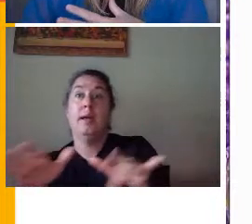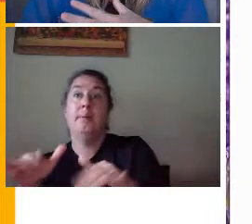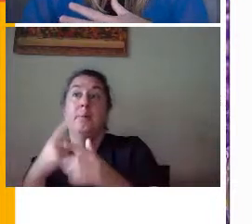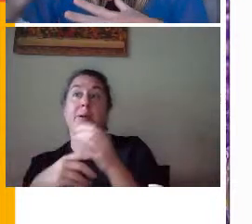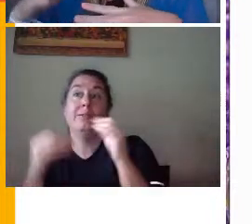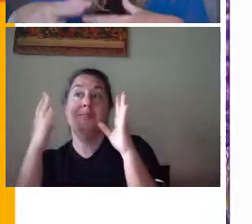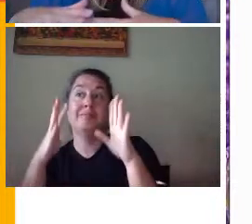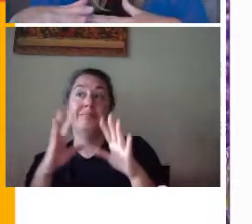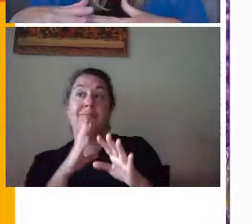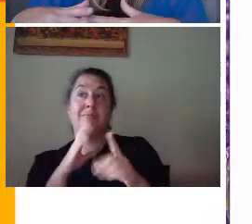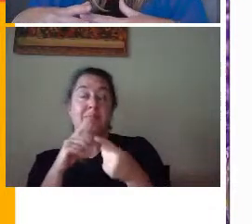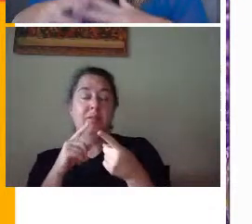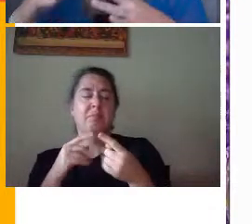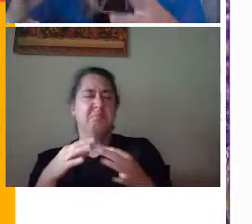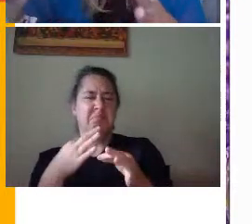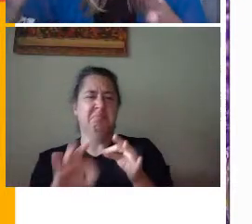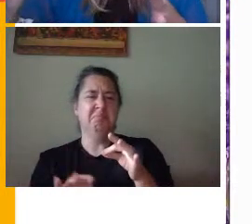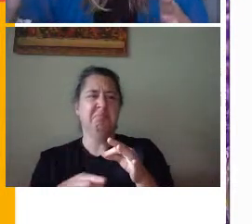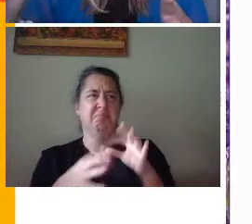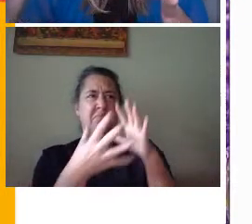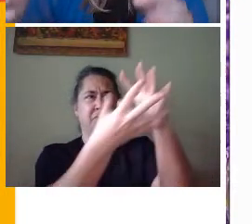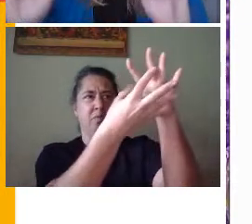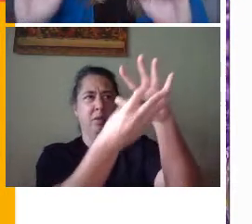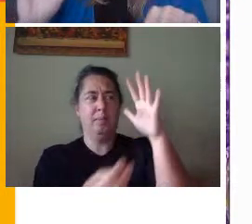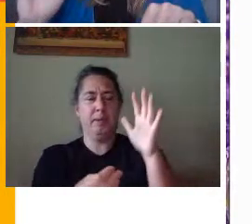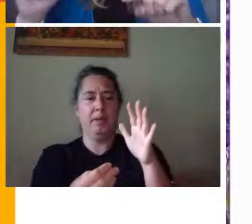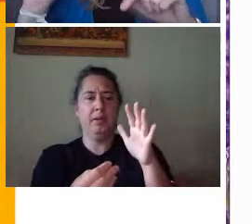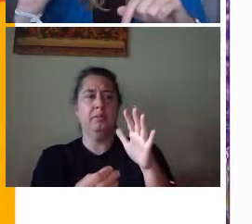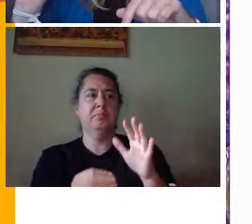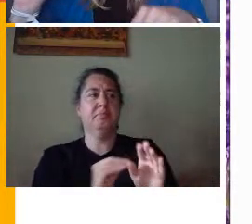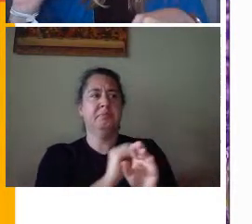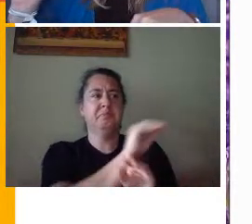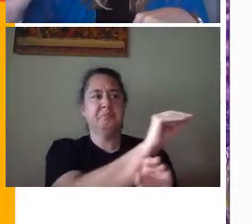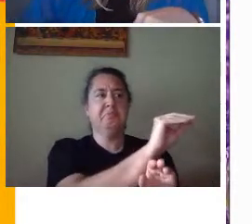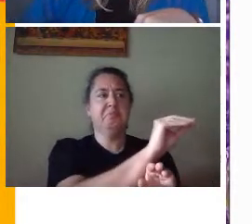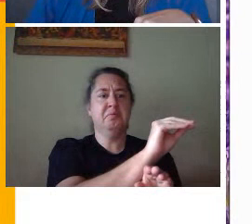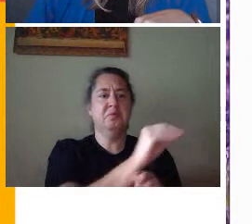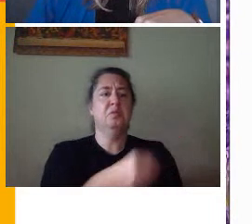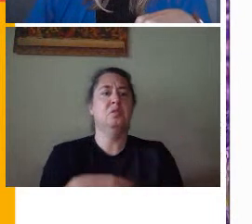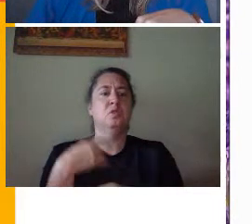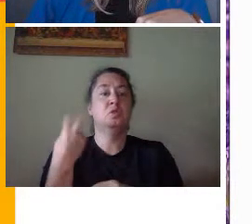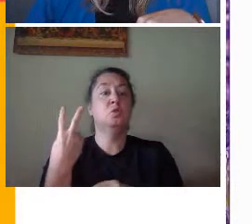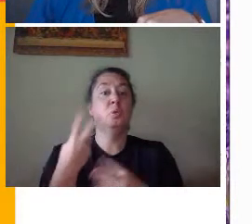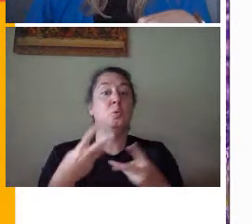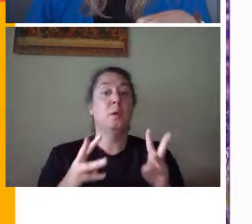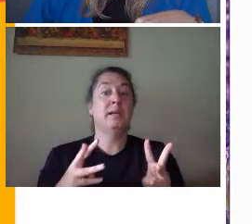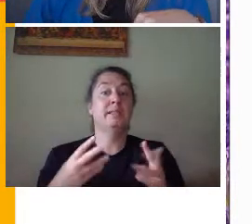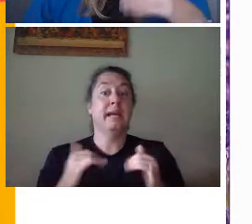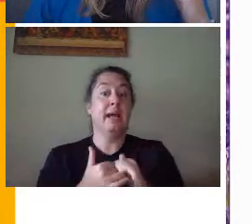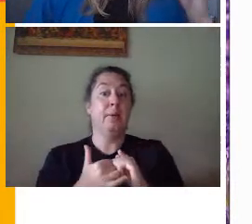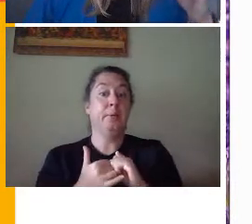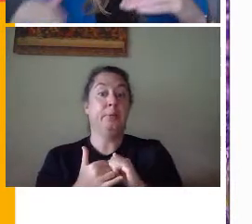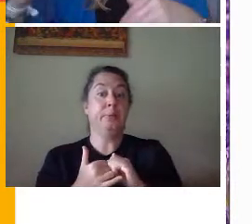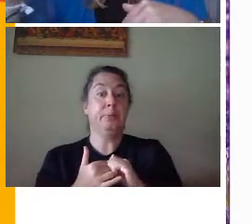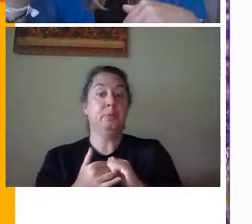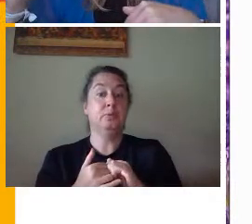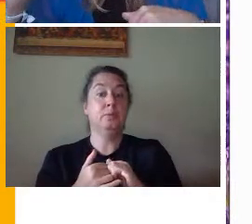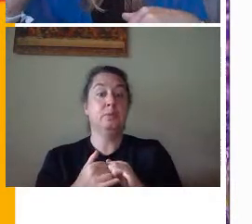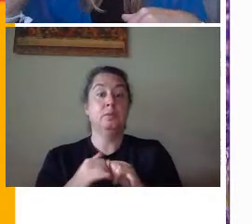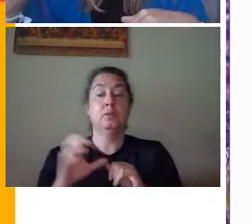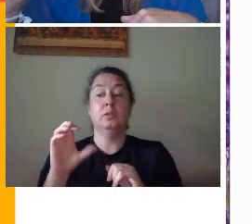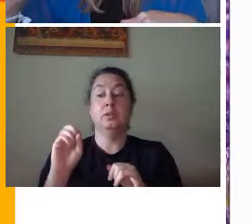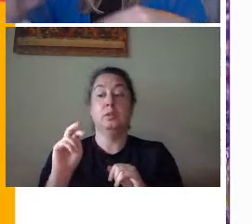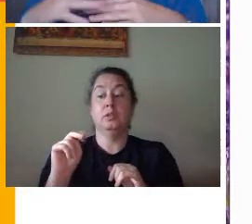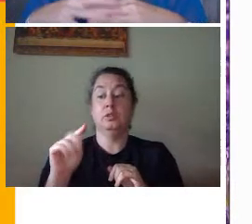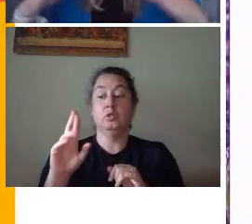it's easier to copy it and paste it. Here's some shortcuts that are just two keystrokes that will help you do that. So control a